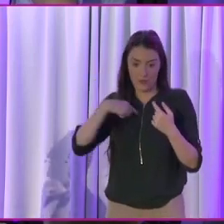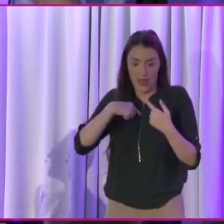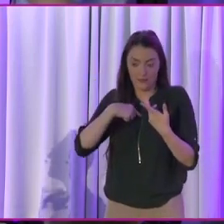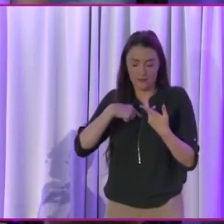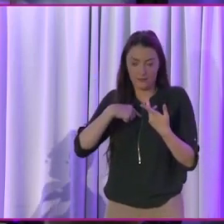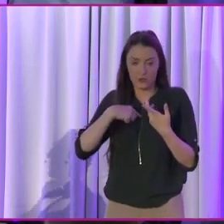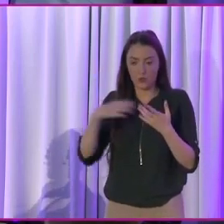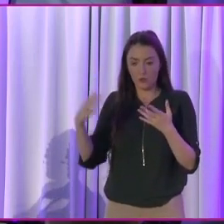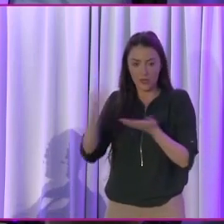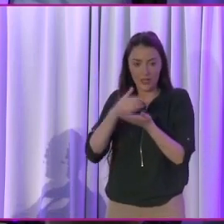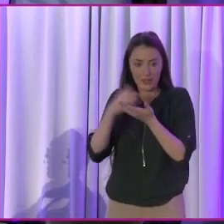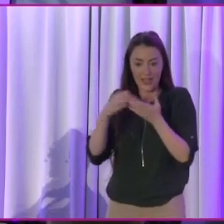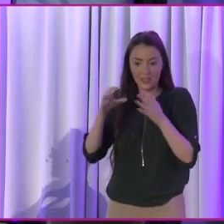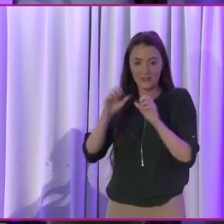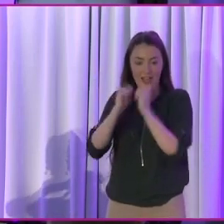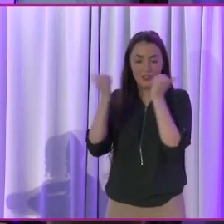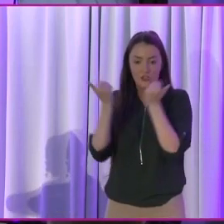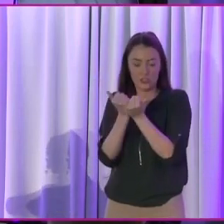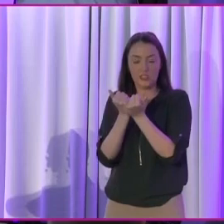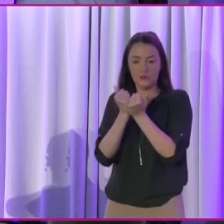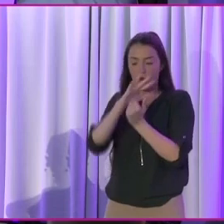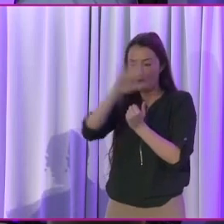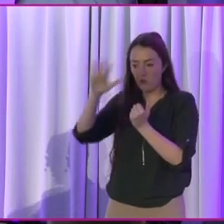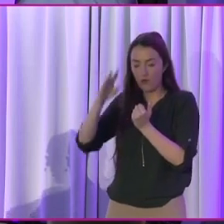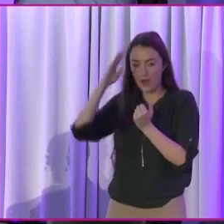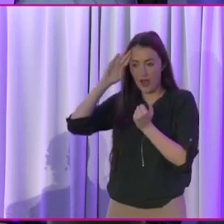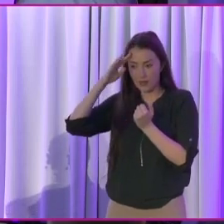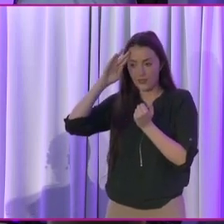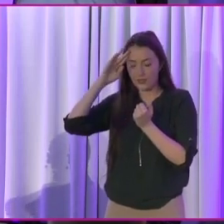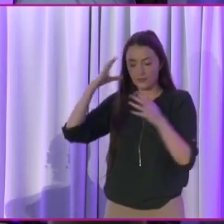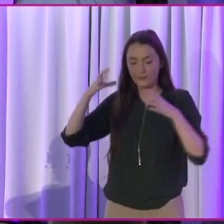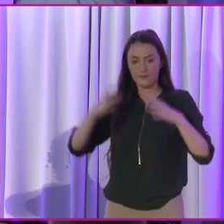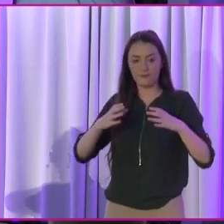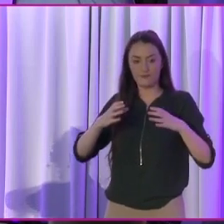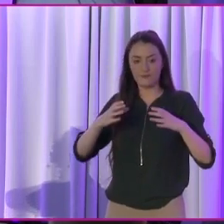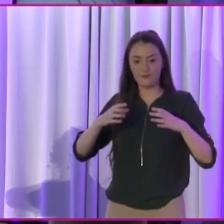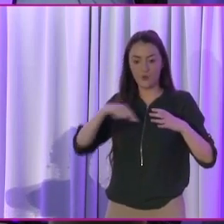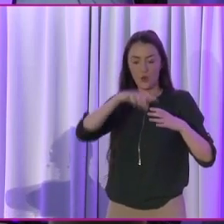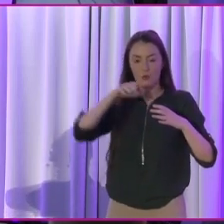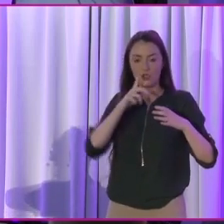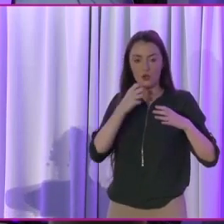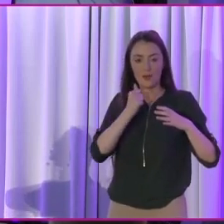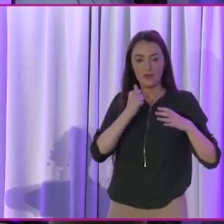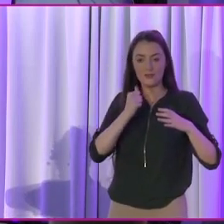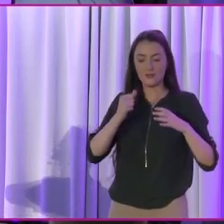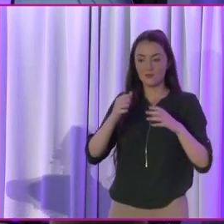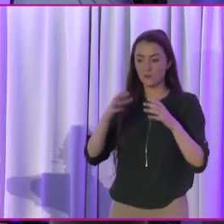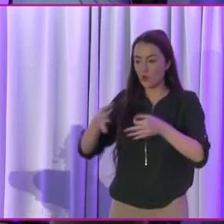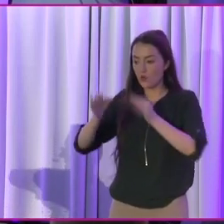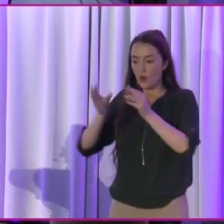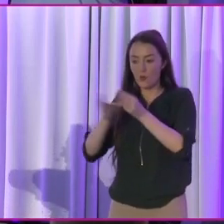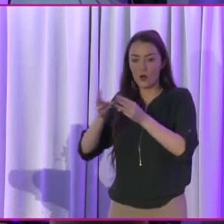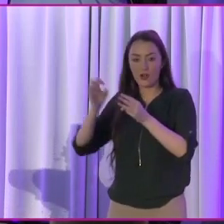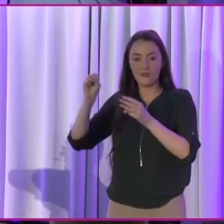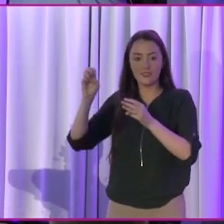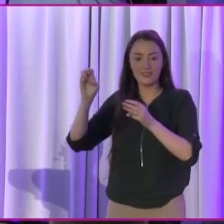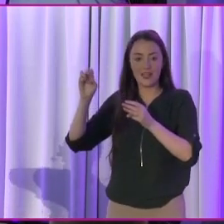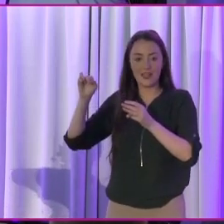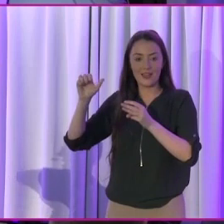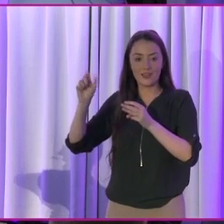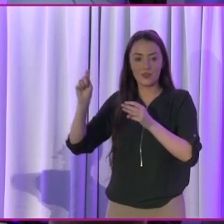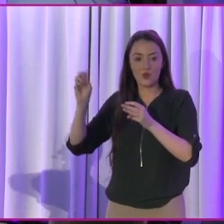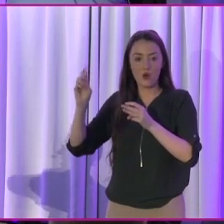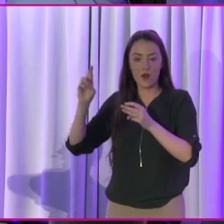you know, agency from, from the people we talk around the country. And one of the ideas they talked about was, if we see the great work that Senator Flynn has done, Eileen Flynn, when